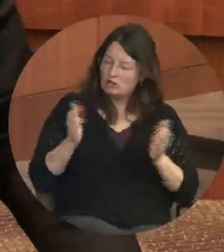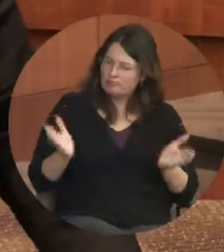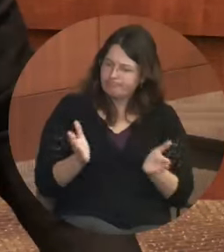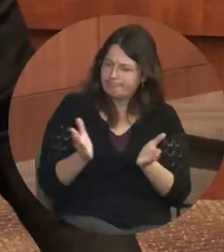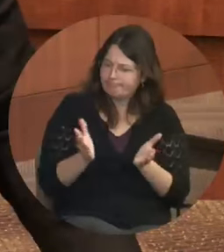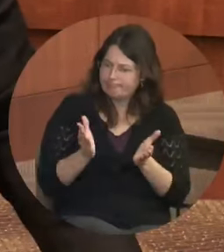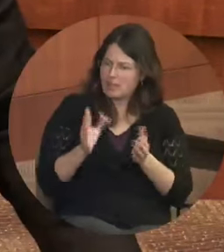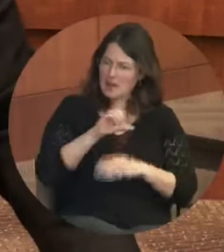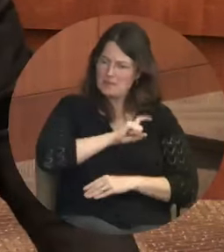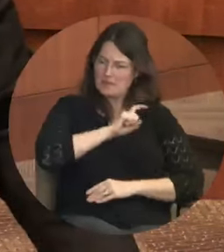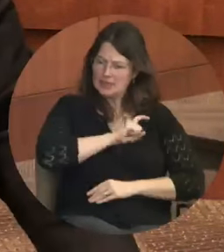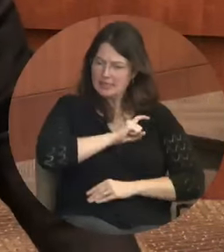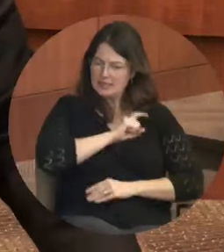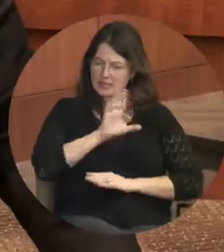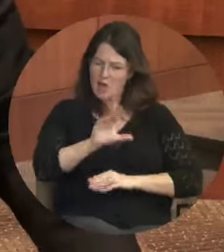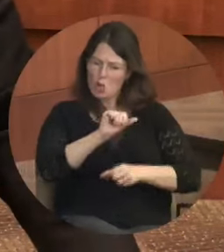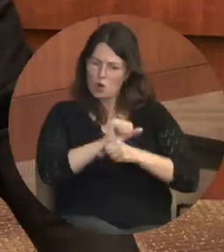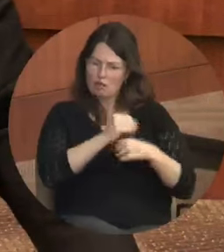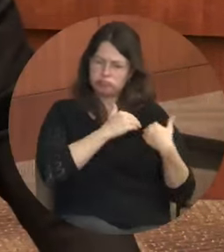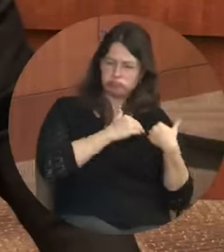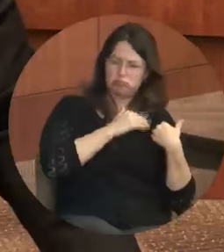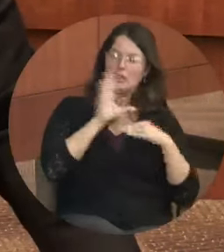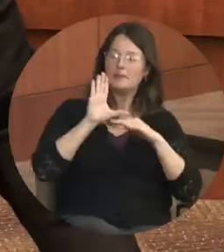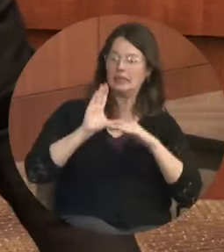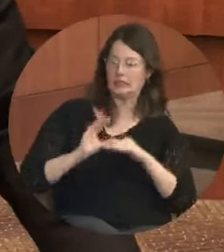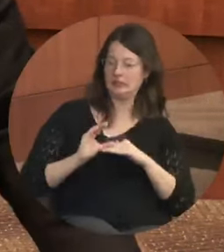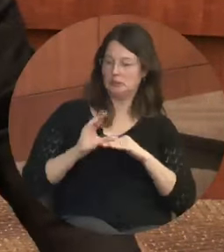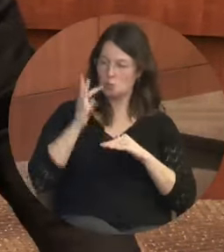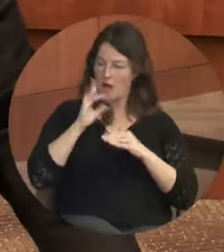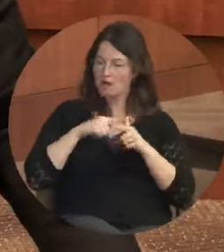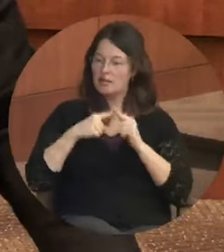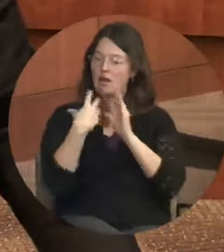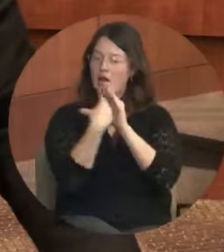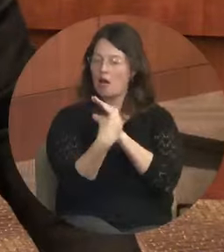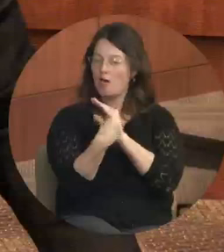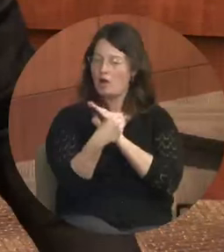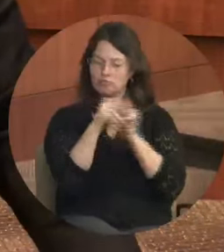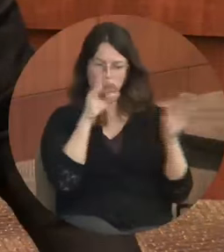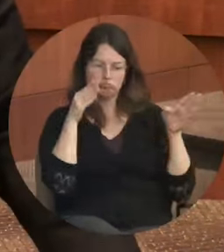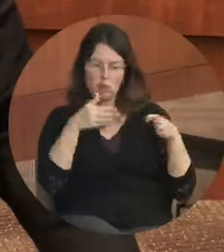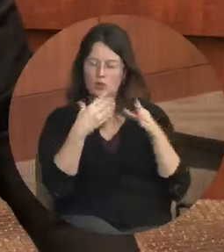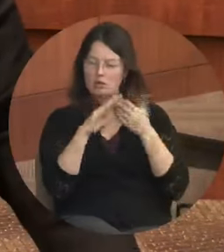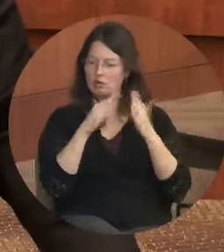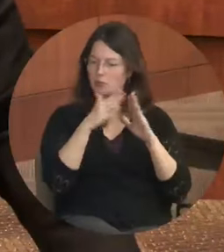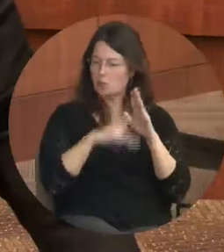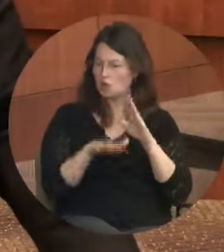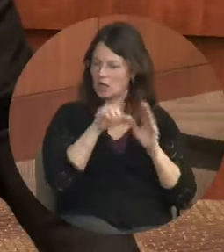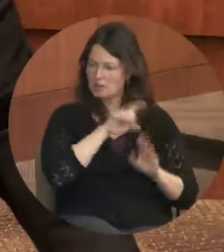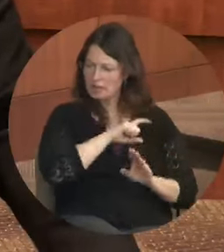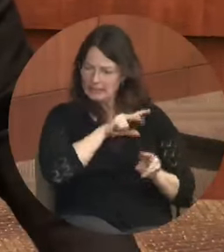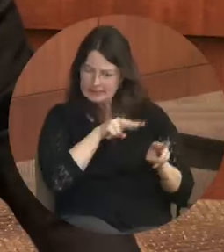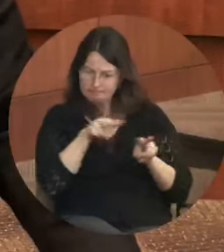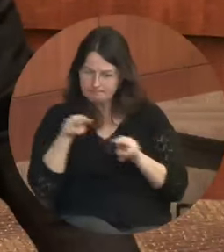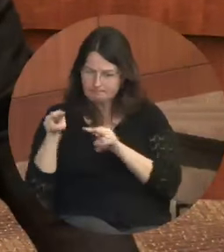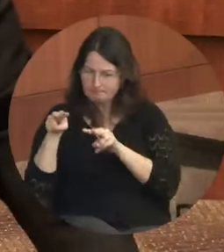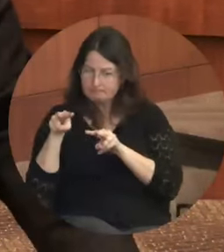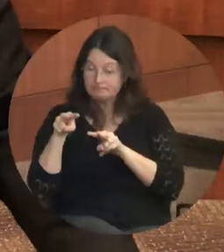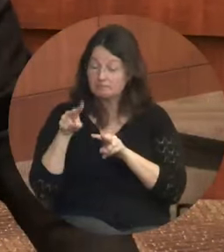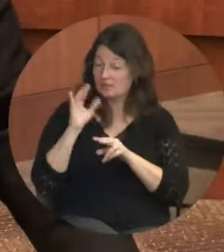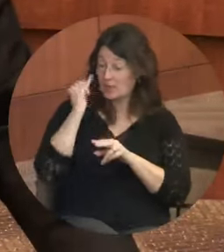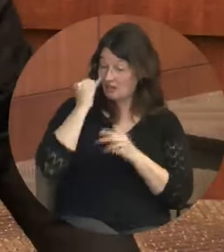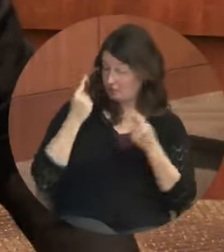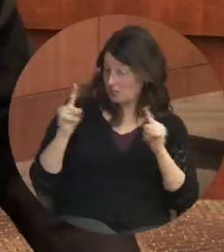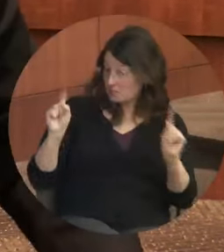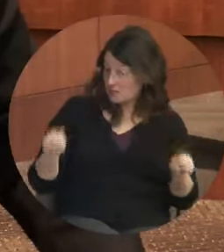so we can focus on community policing. If we can achieve this, we will seek a ballot initiative